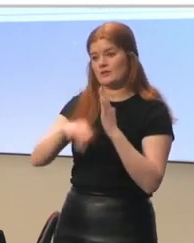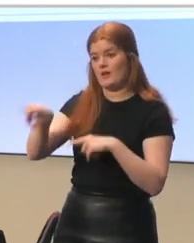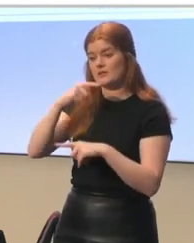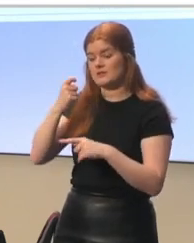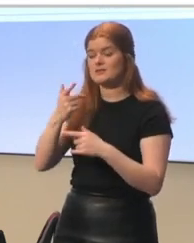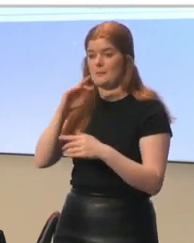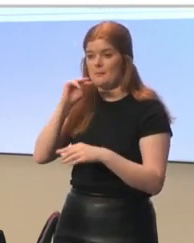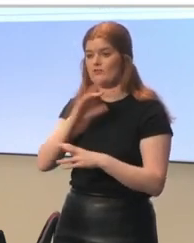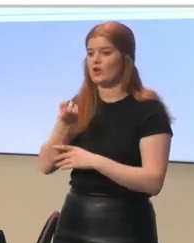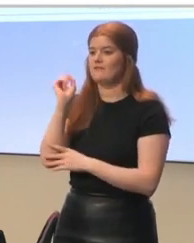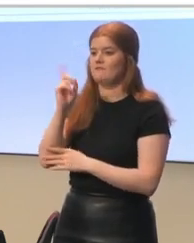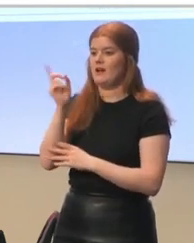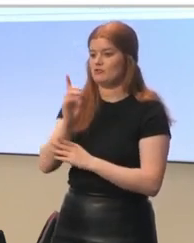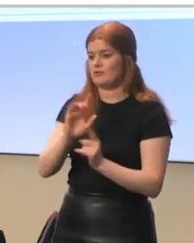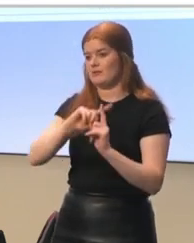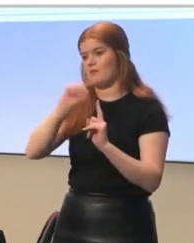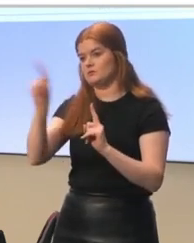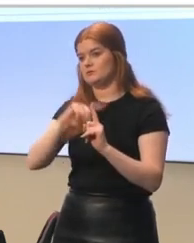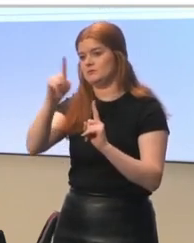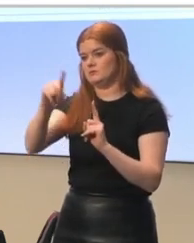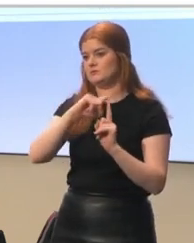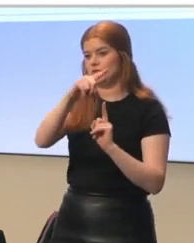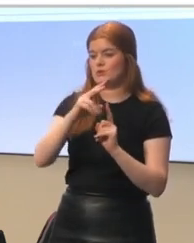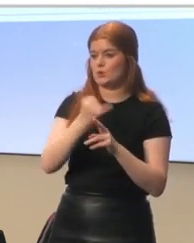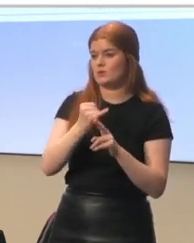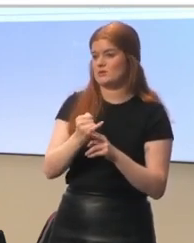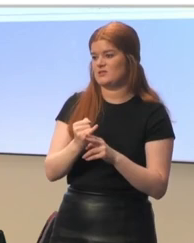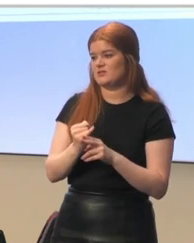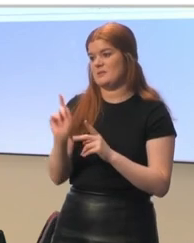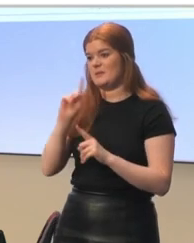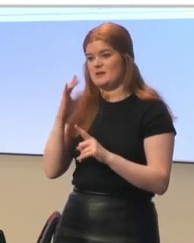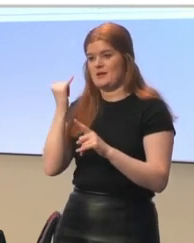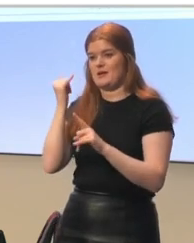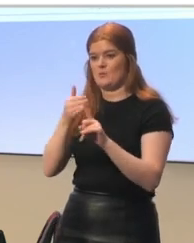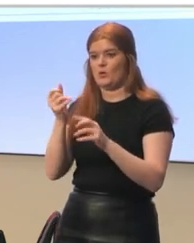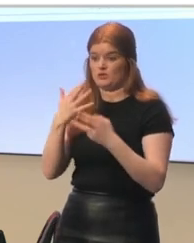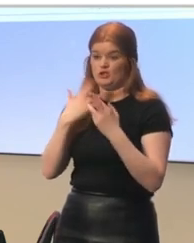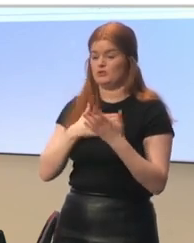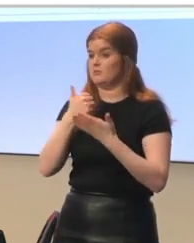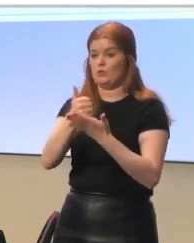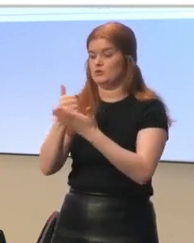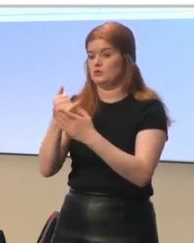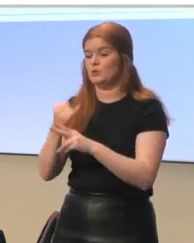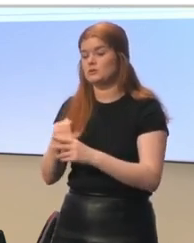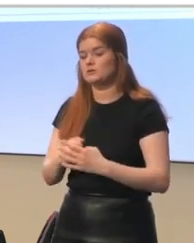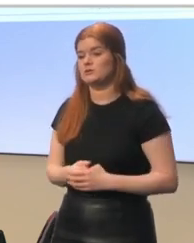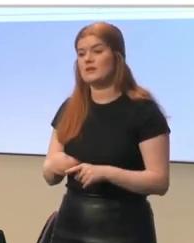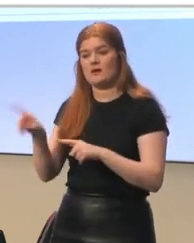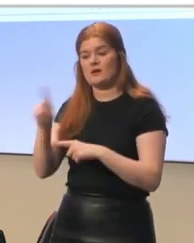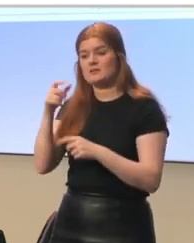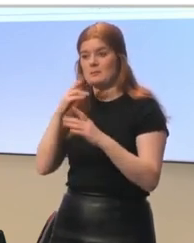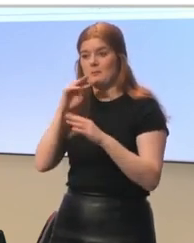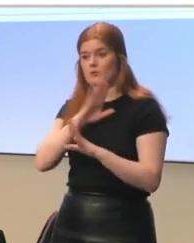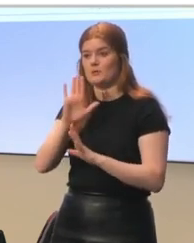to do advisory calls to schools. So that's what they intended, that to support the schools. They said it's important to have